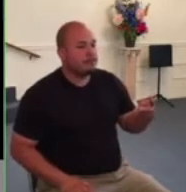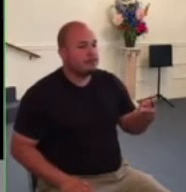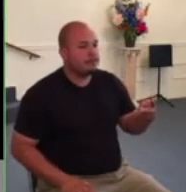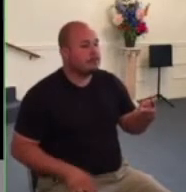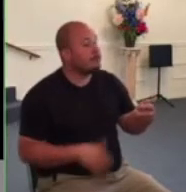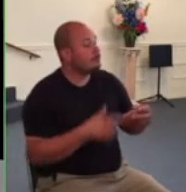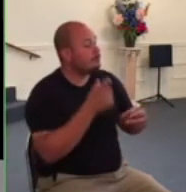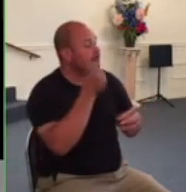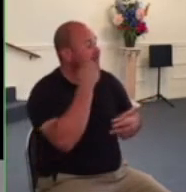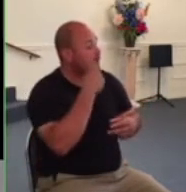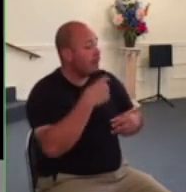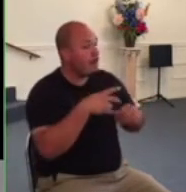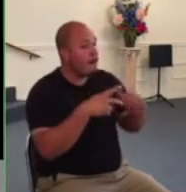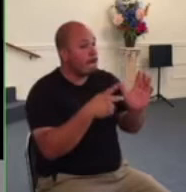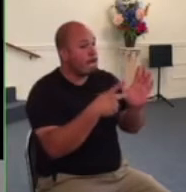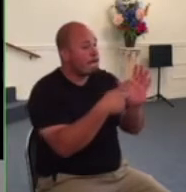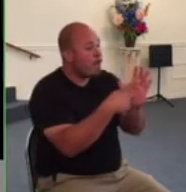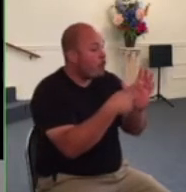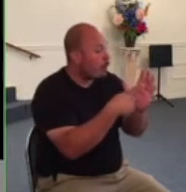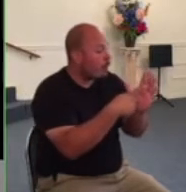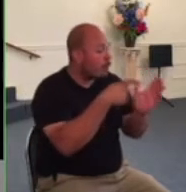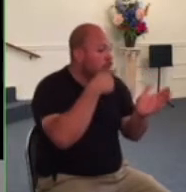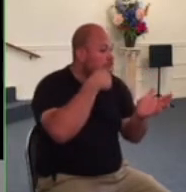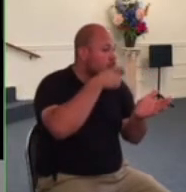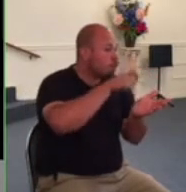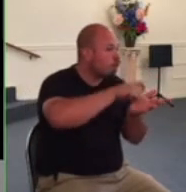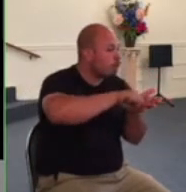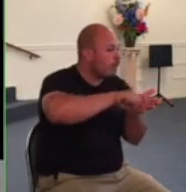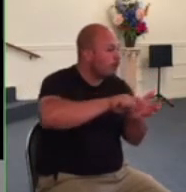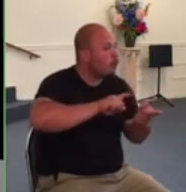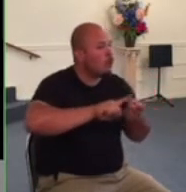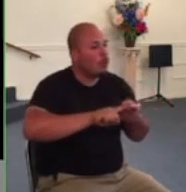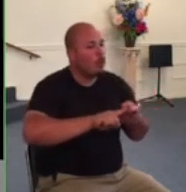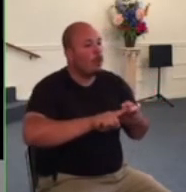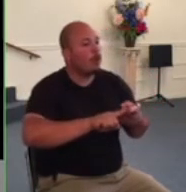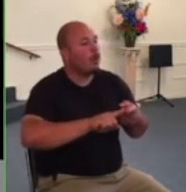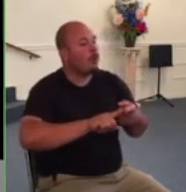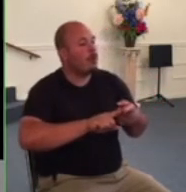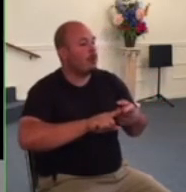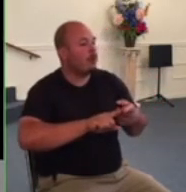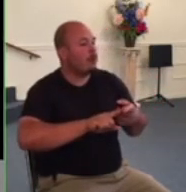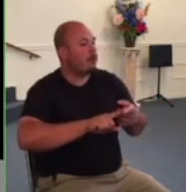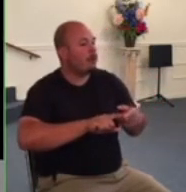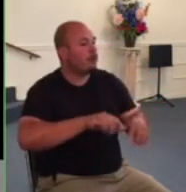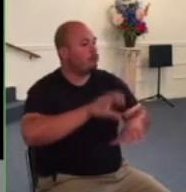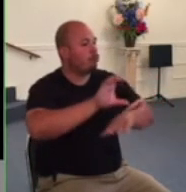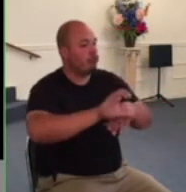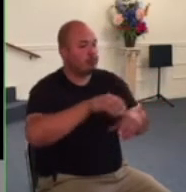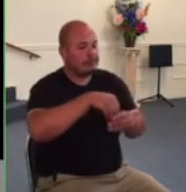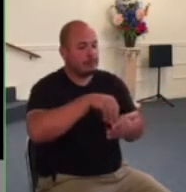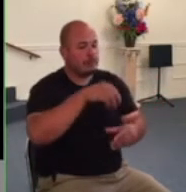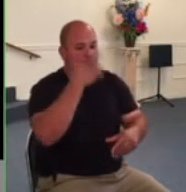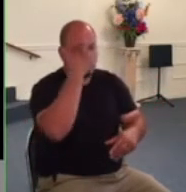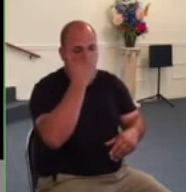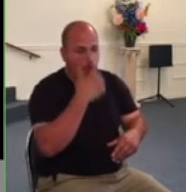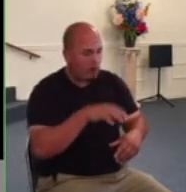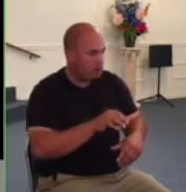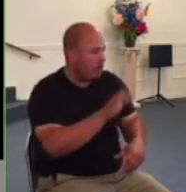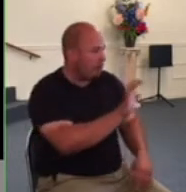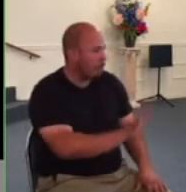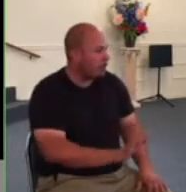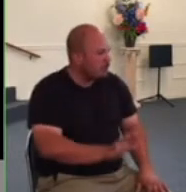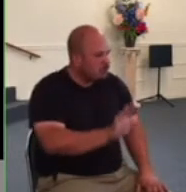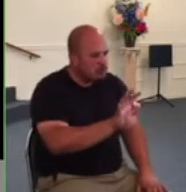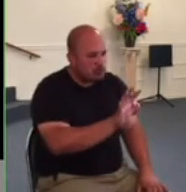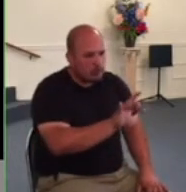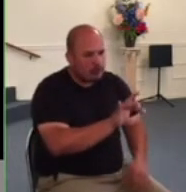church in the city of rome probably about 20 or so years after acts chapter 5 give or take a little romans